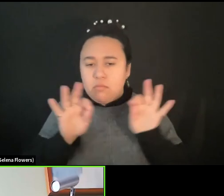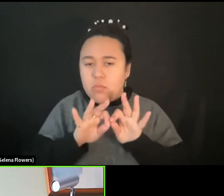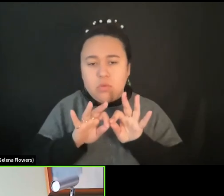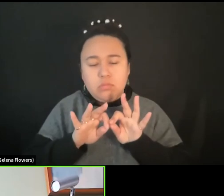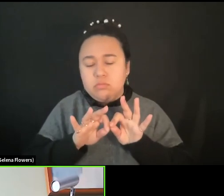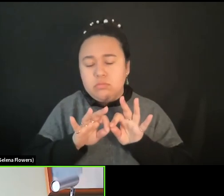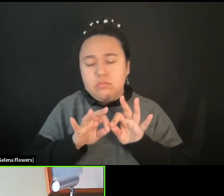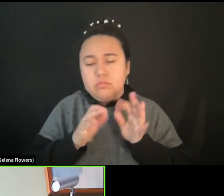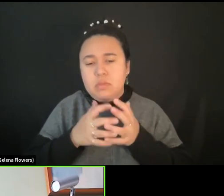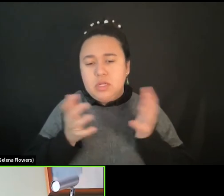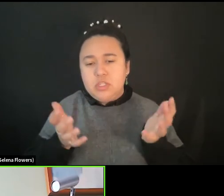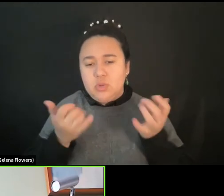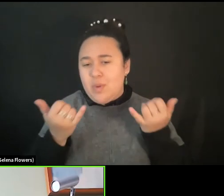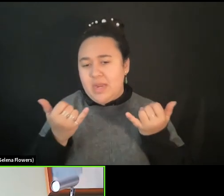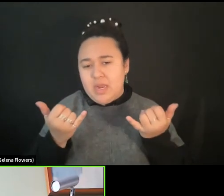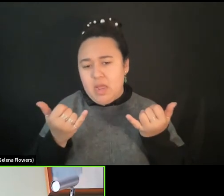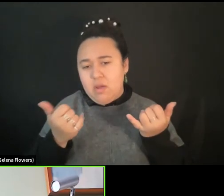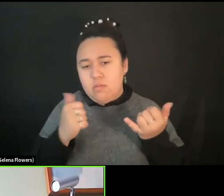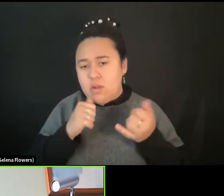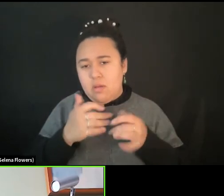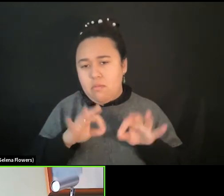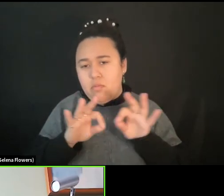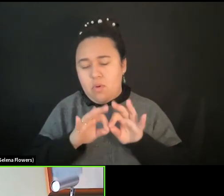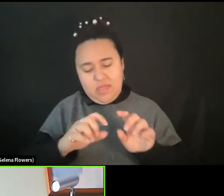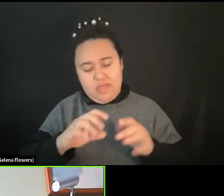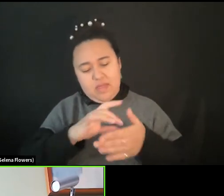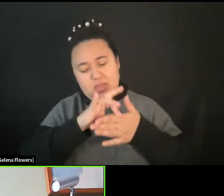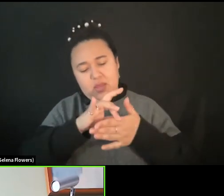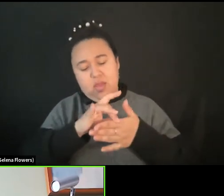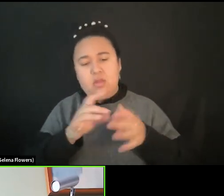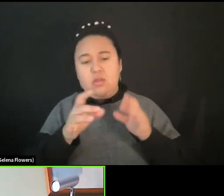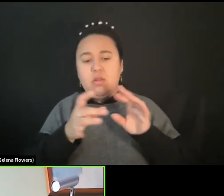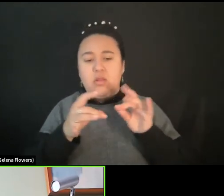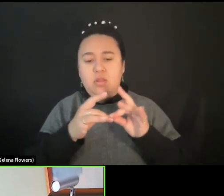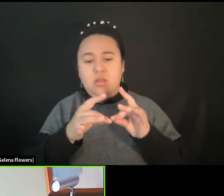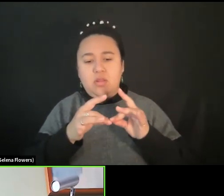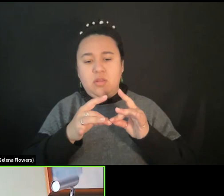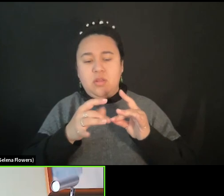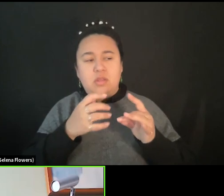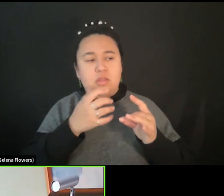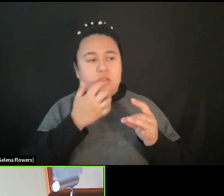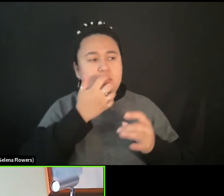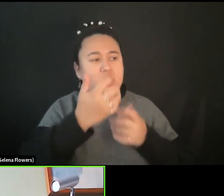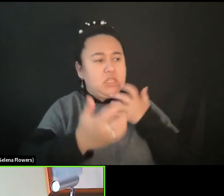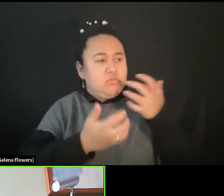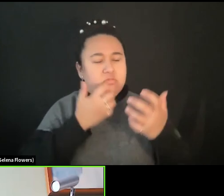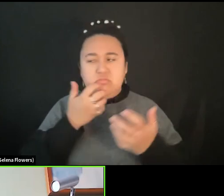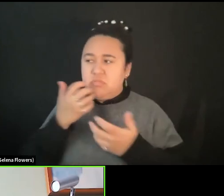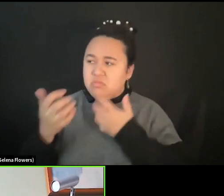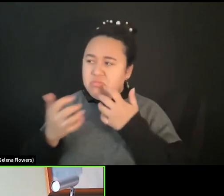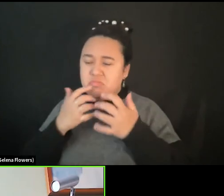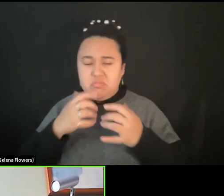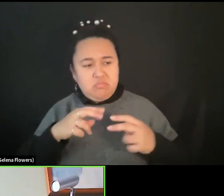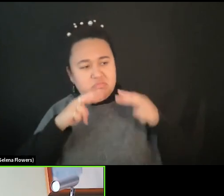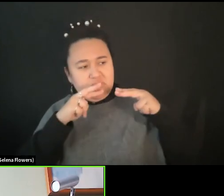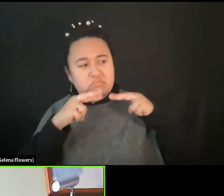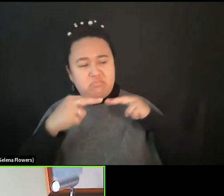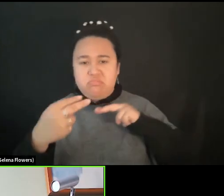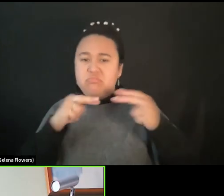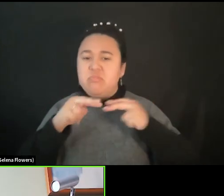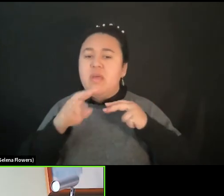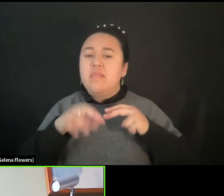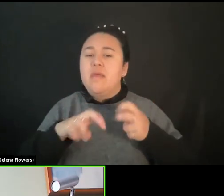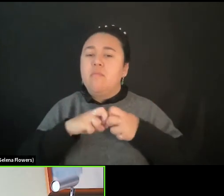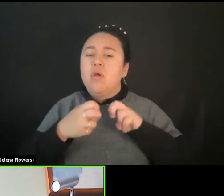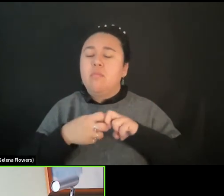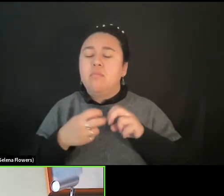Or at least not at this face. It's very core, core, core problematic, you know. So I really loved it. I think he nailed it at least